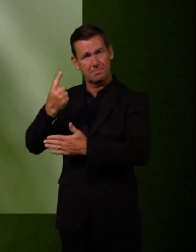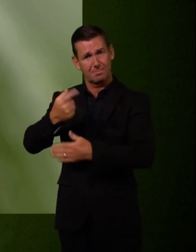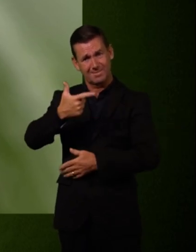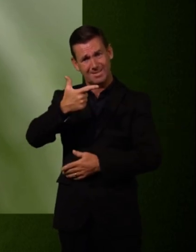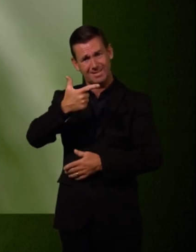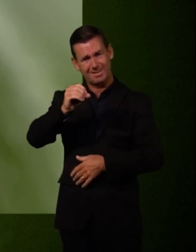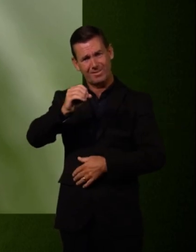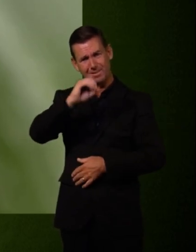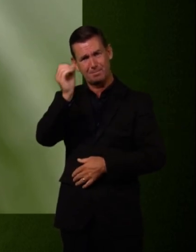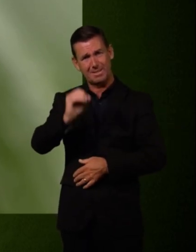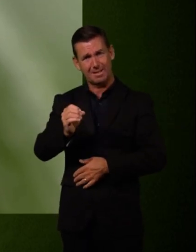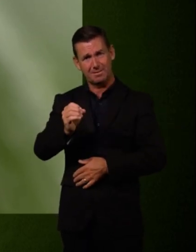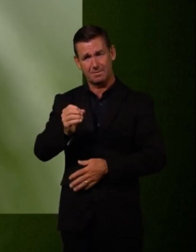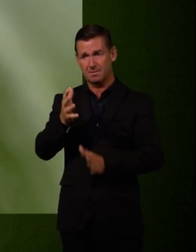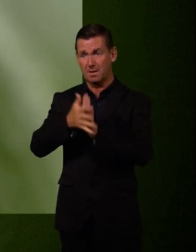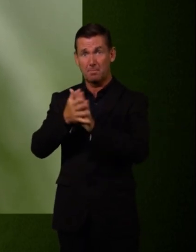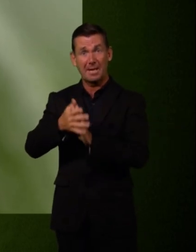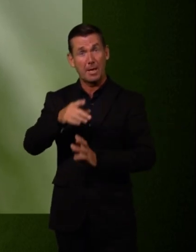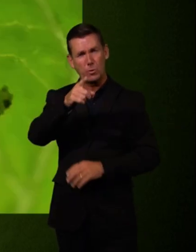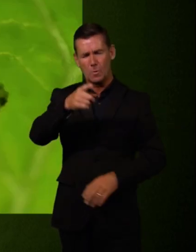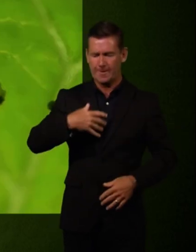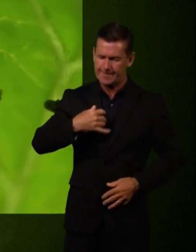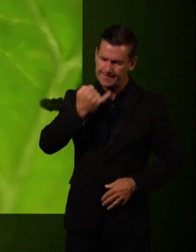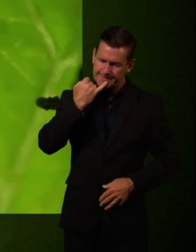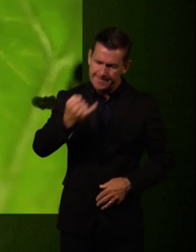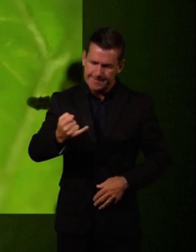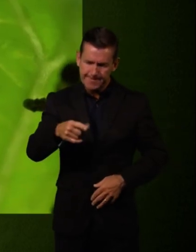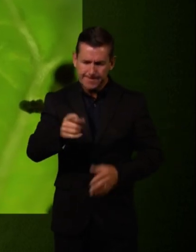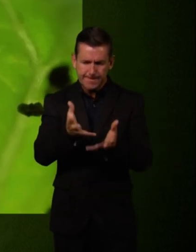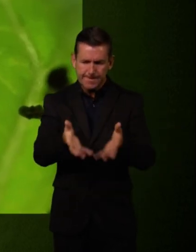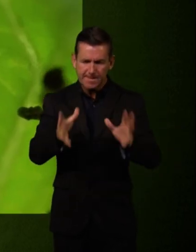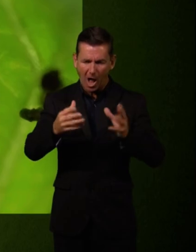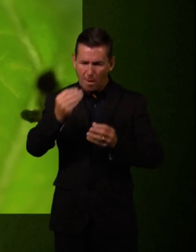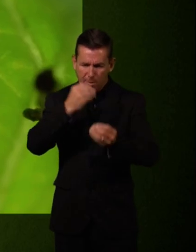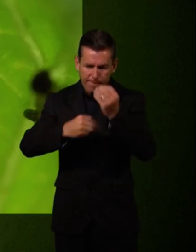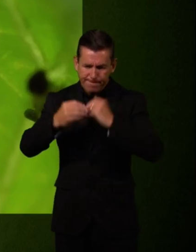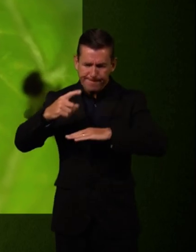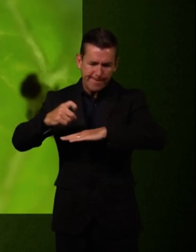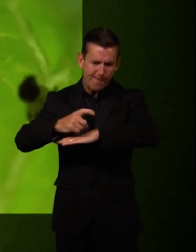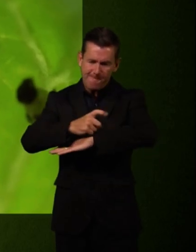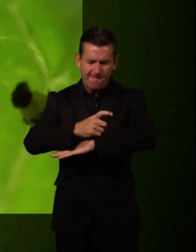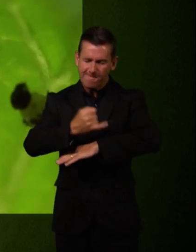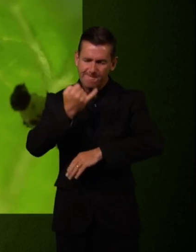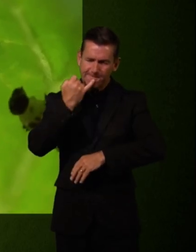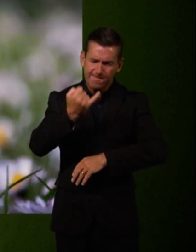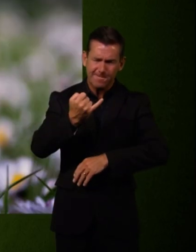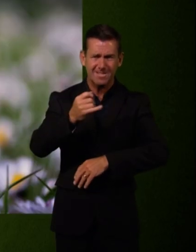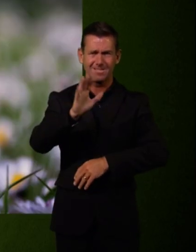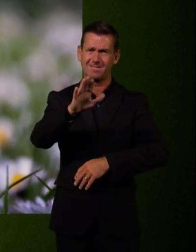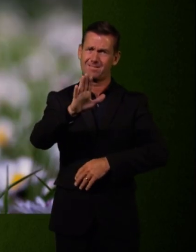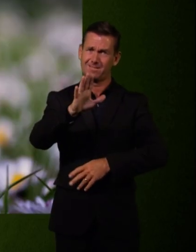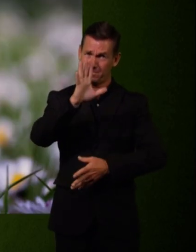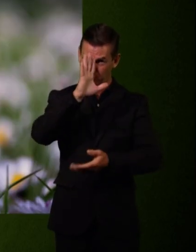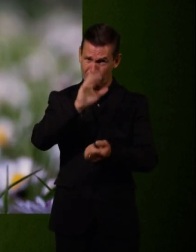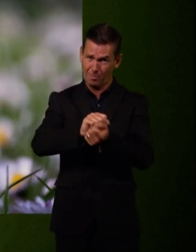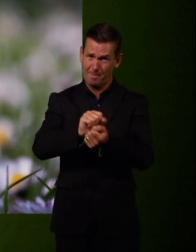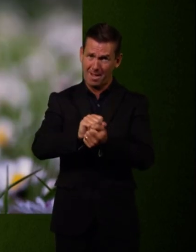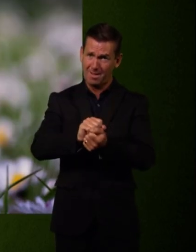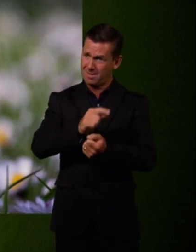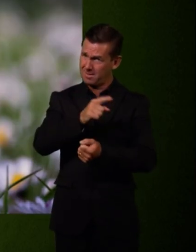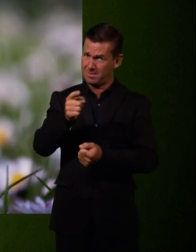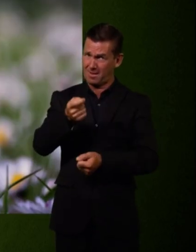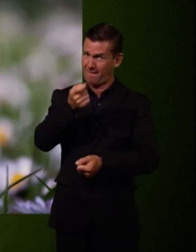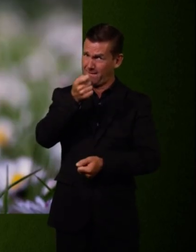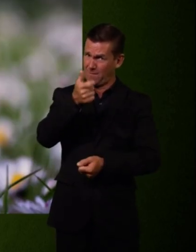So the next time you curse them for decimating your cabbage patch, remember, it's only the lucky ones that escape